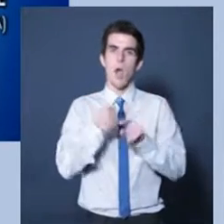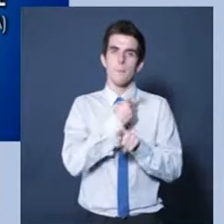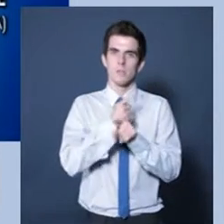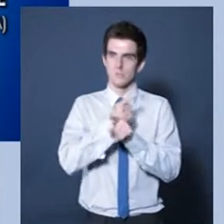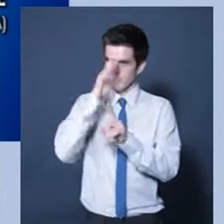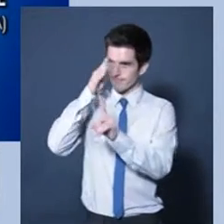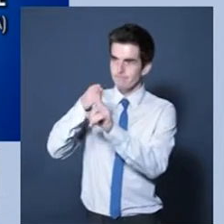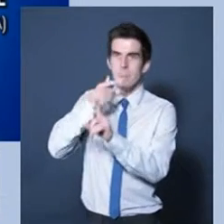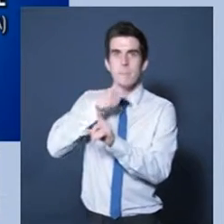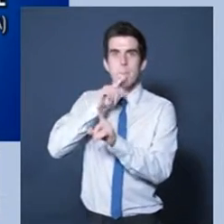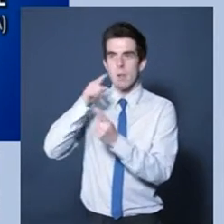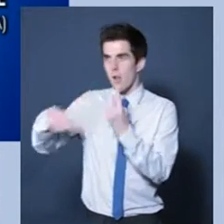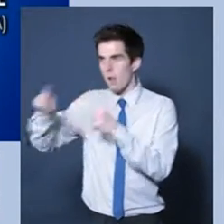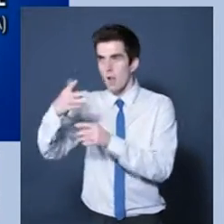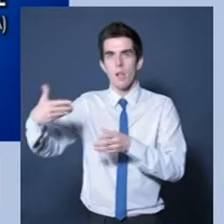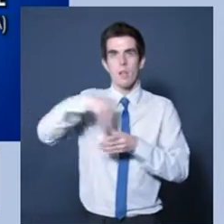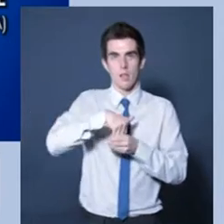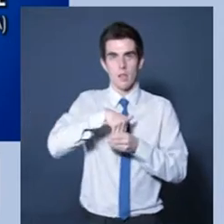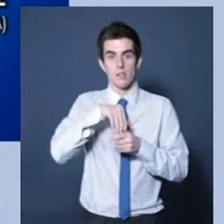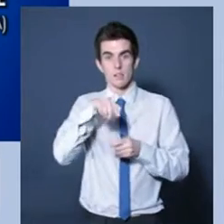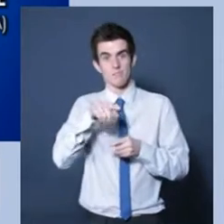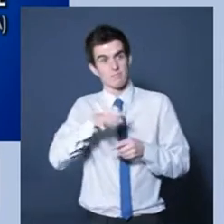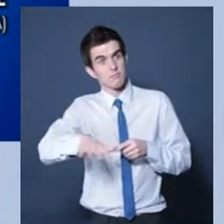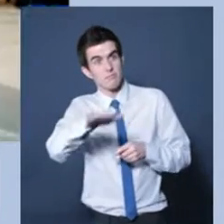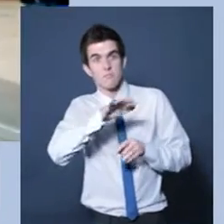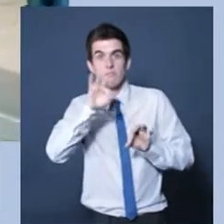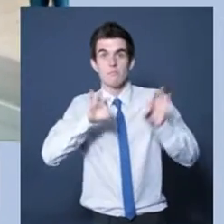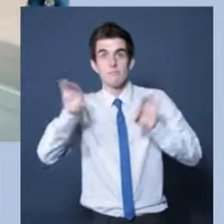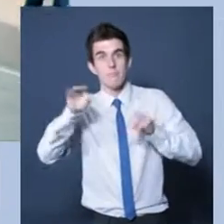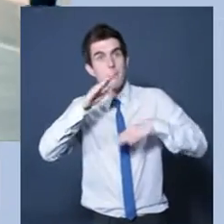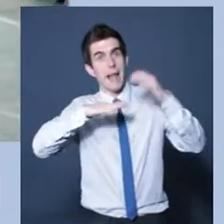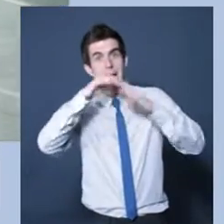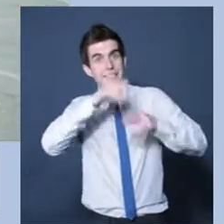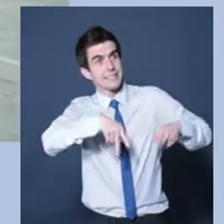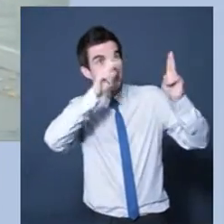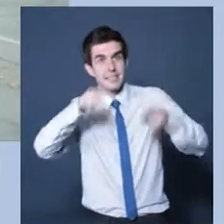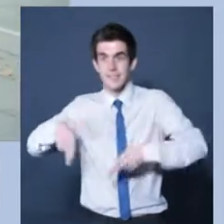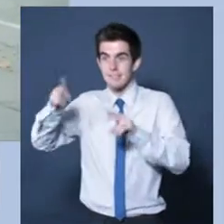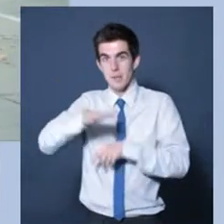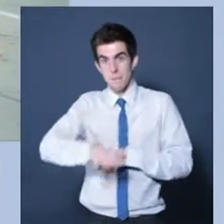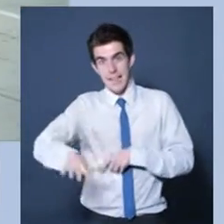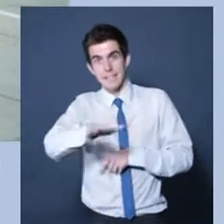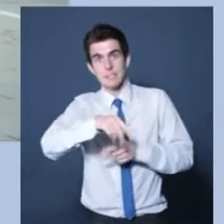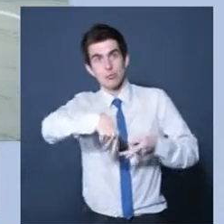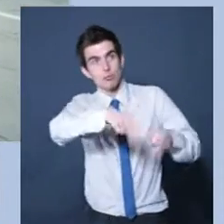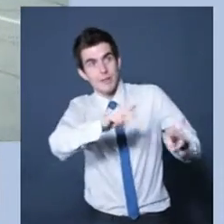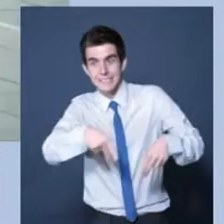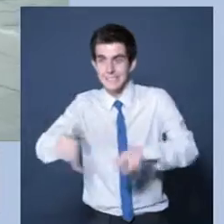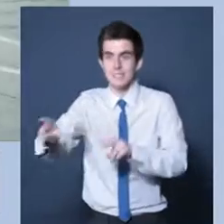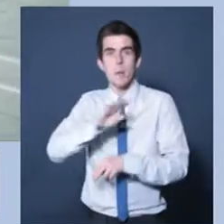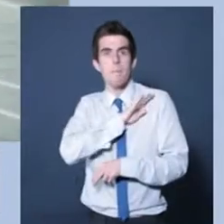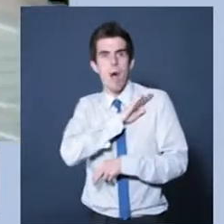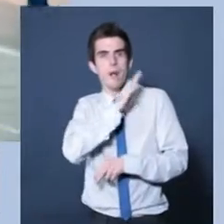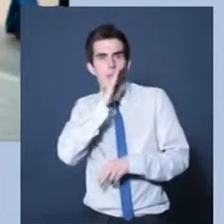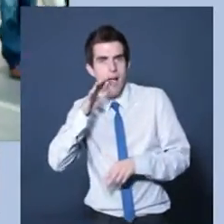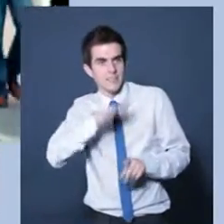Inclusive design is about putting people at the heart of the design process. It's about creating buildings and spaces, streets,